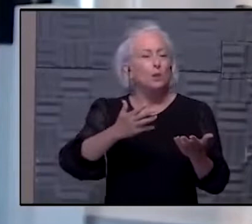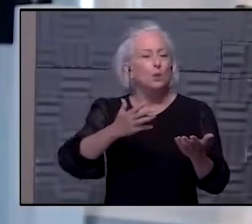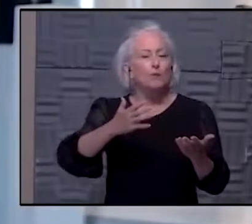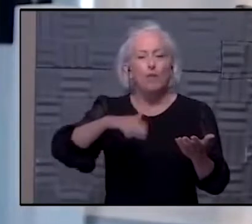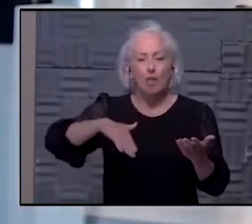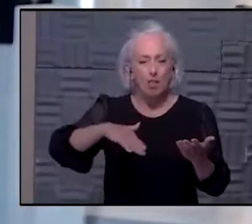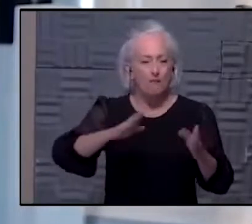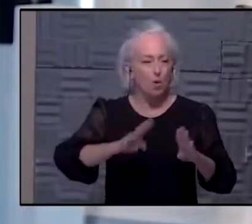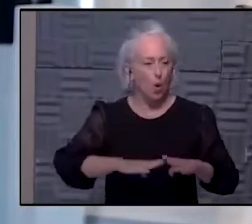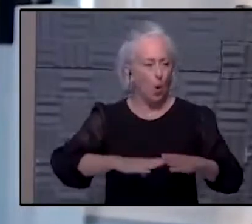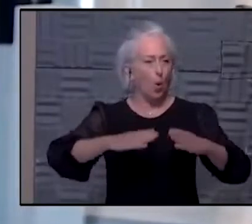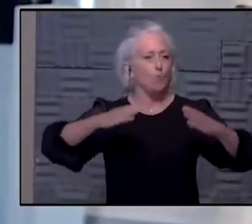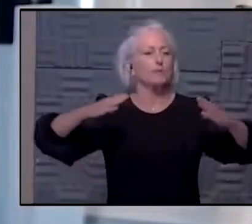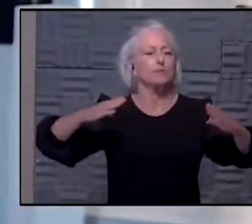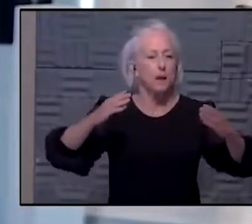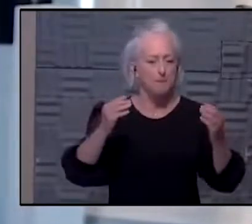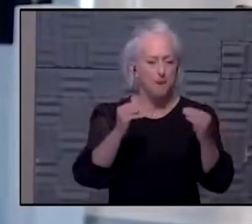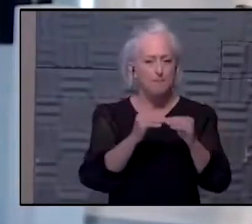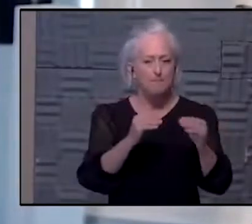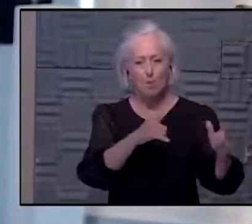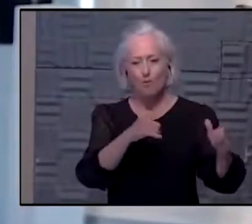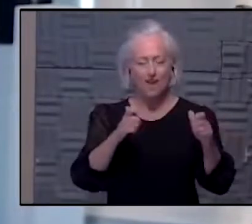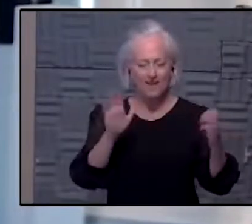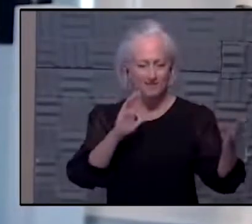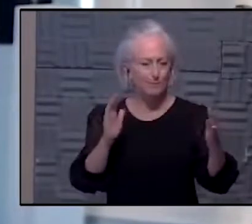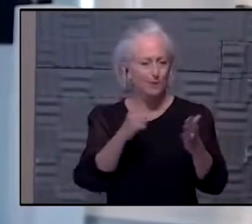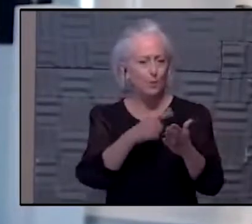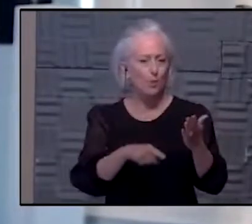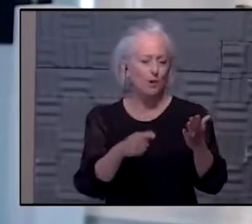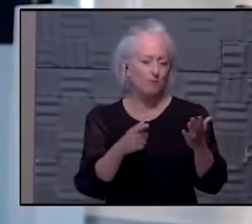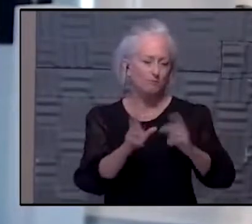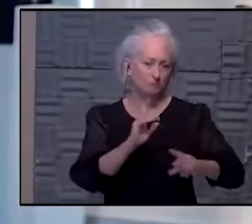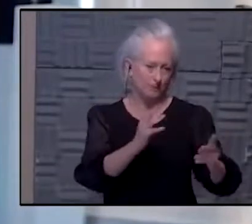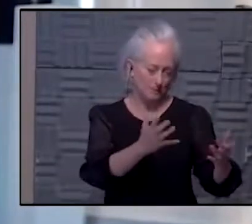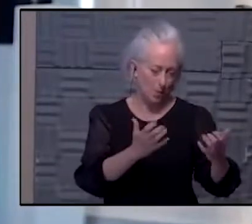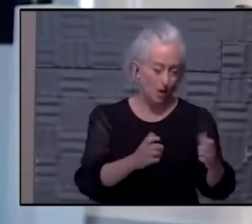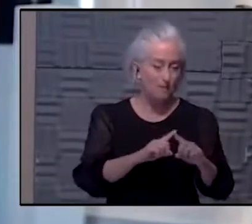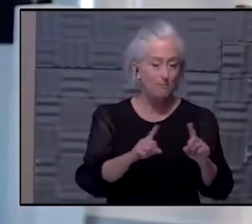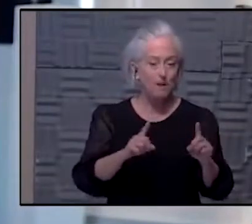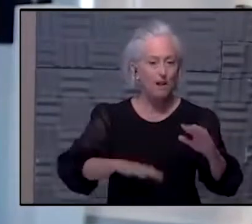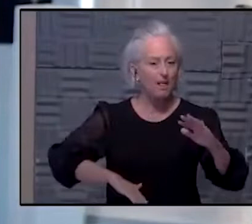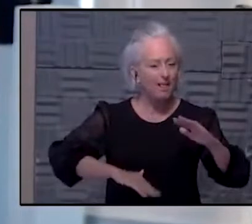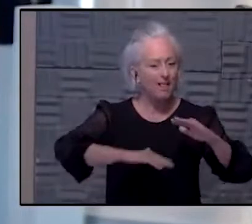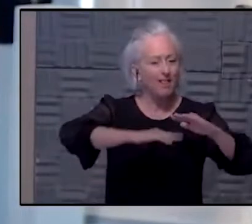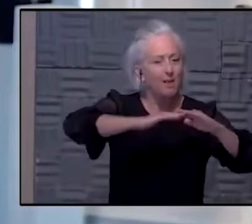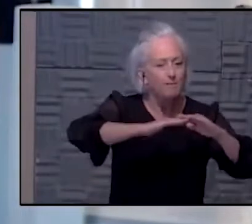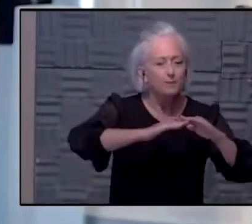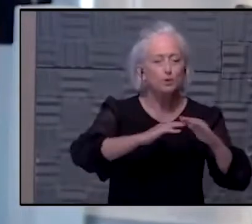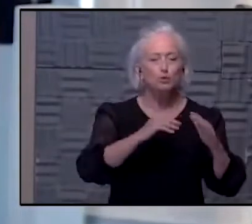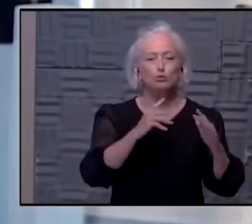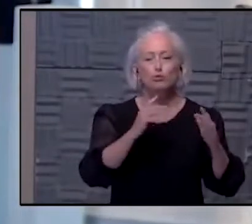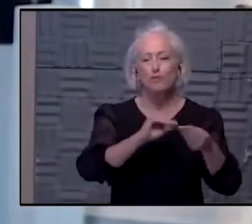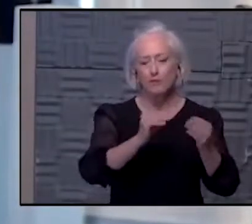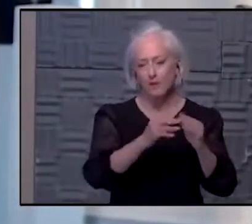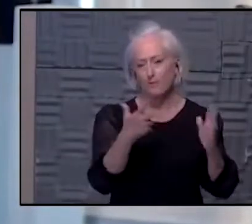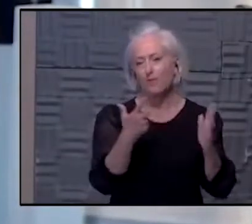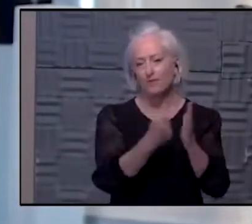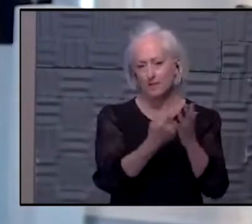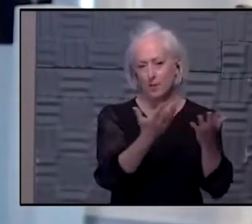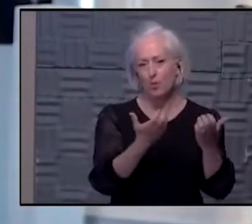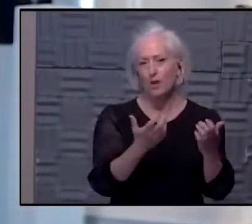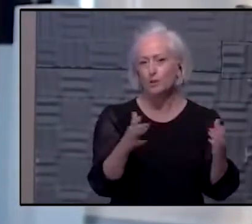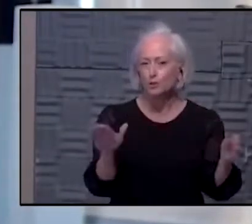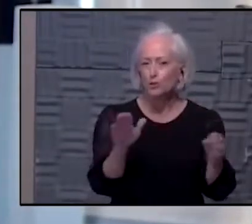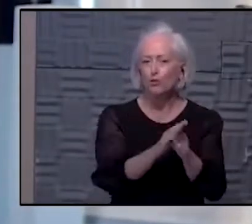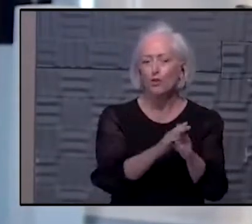more broadly as quickly as everybody would like, but we haven't reached a critical mass of vaccines in order to completely discard masks and